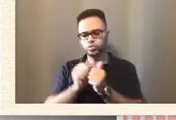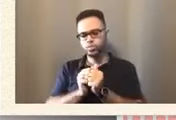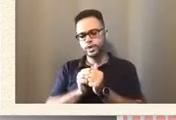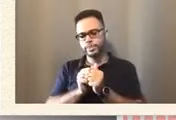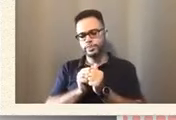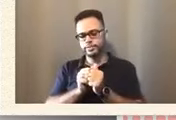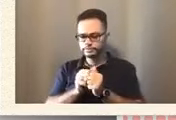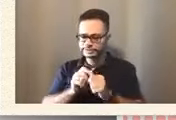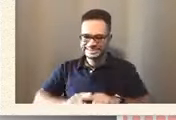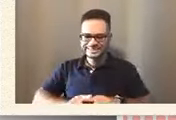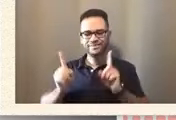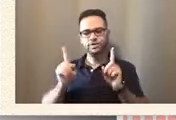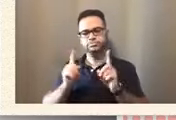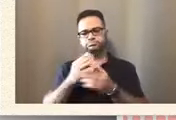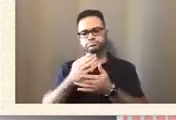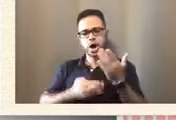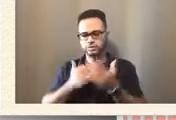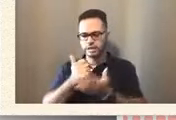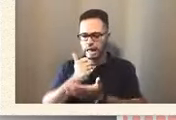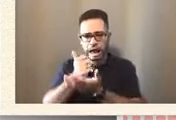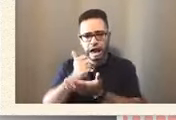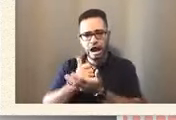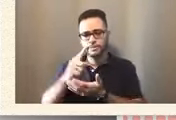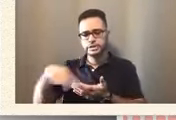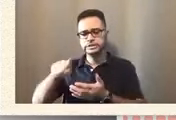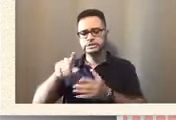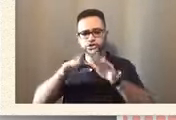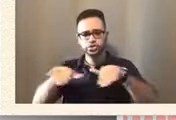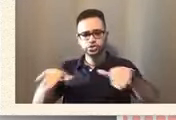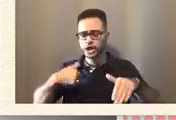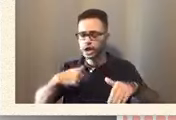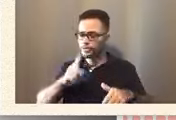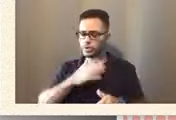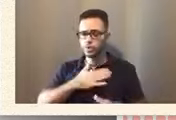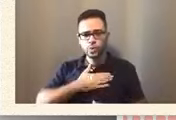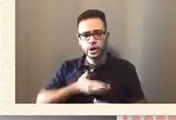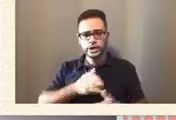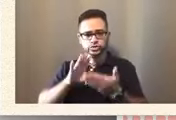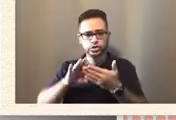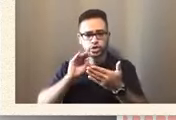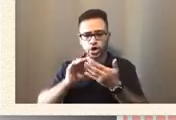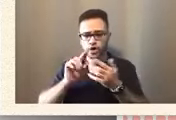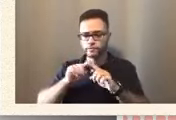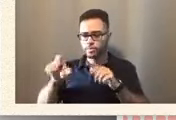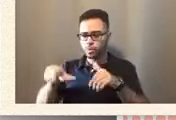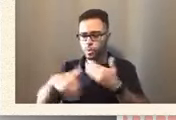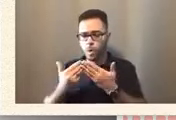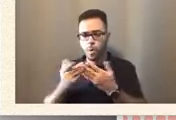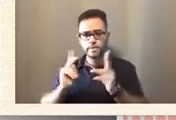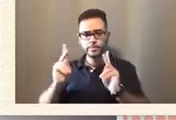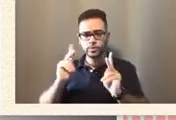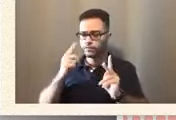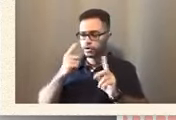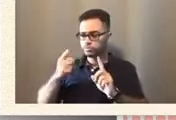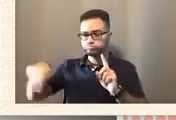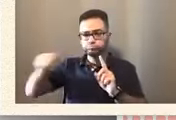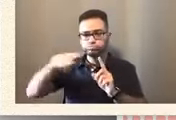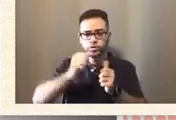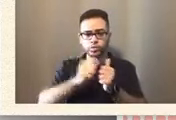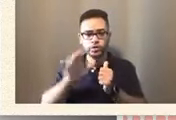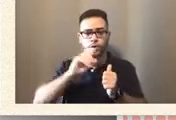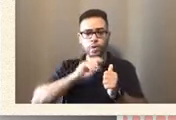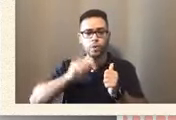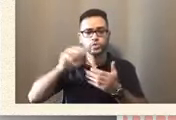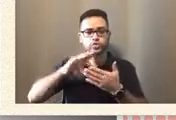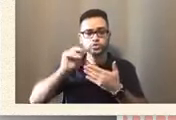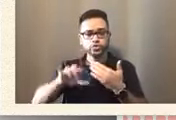they need to be, basically. So I'm willing to learn from everybody, especially from you, Kelly and Agatha, with your older students. I really want to